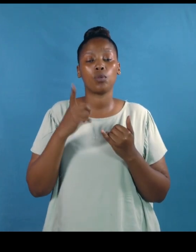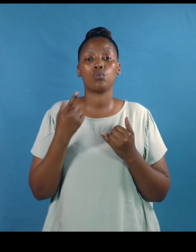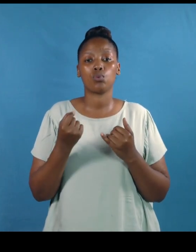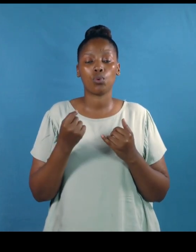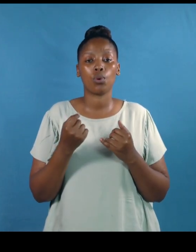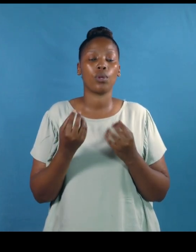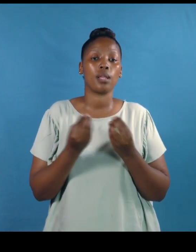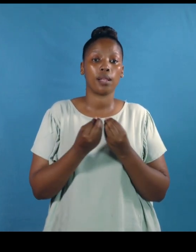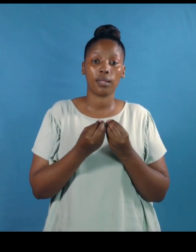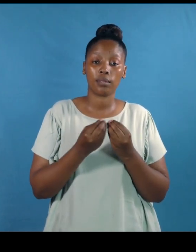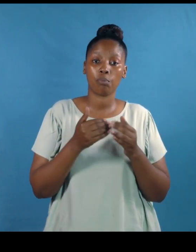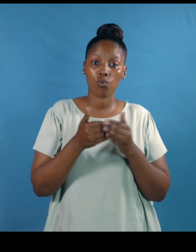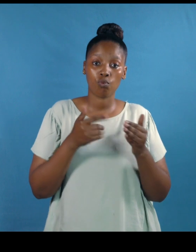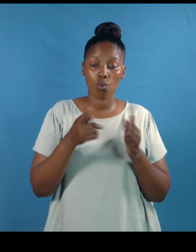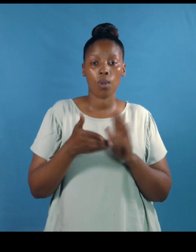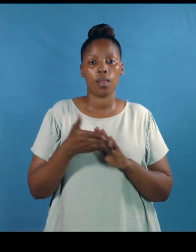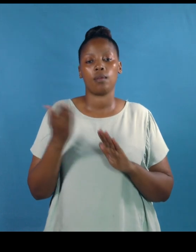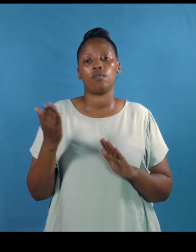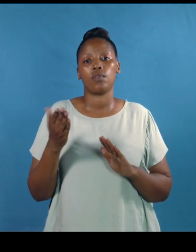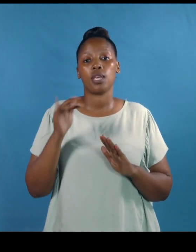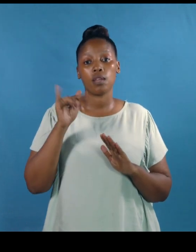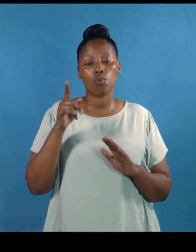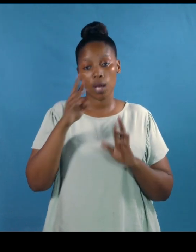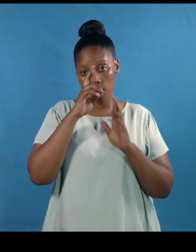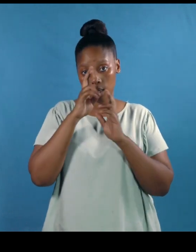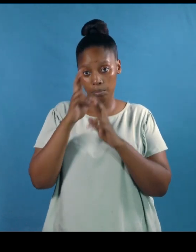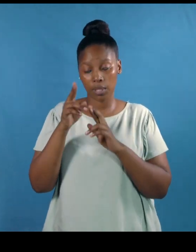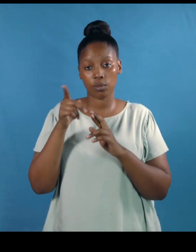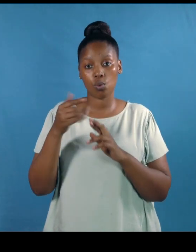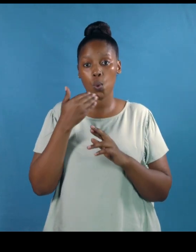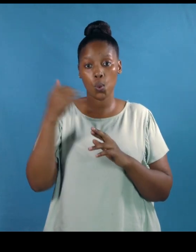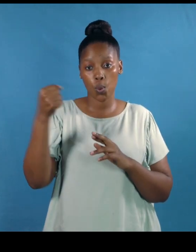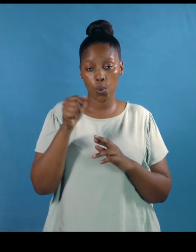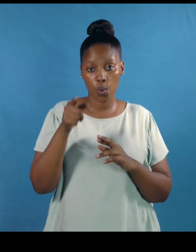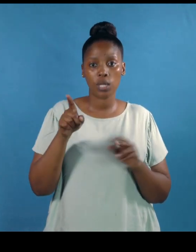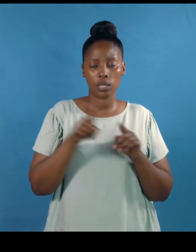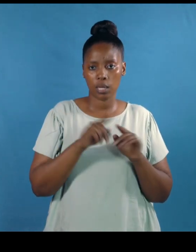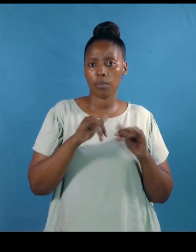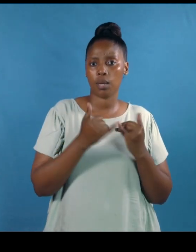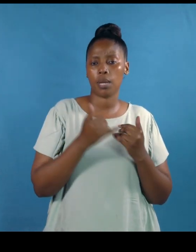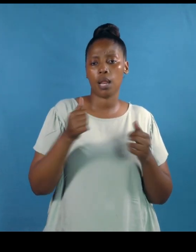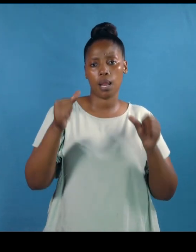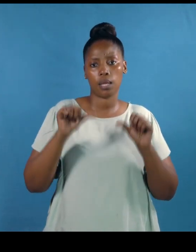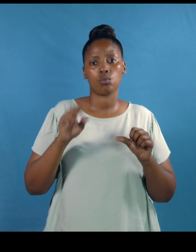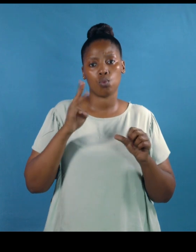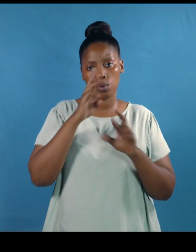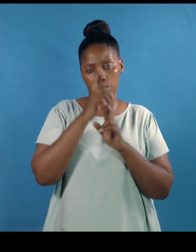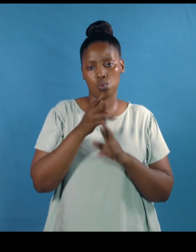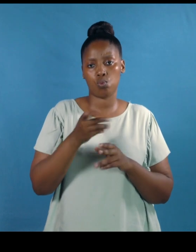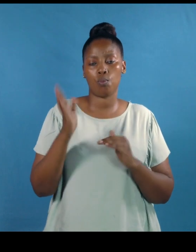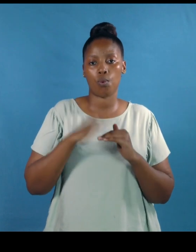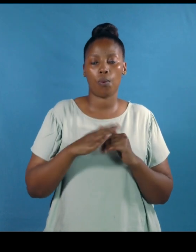respect your contract your next company will respect you more apply for new jobs while you're working